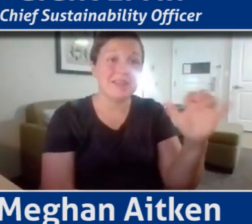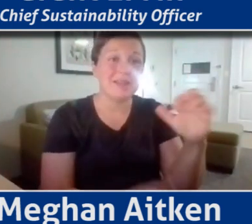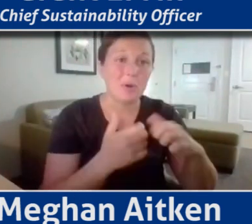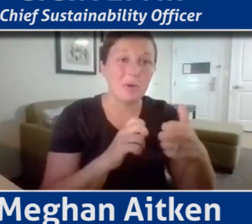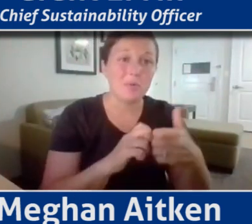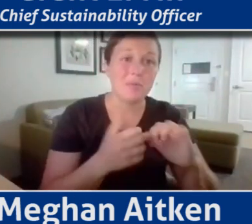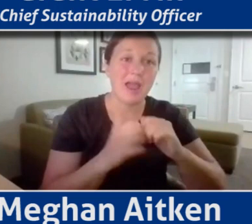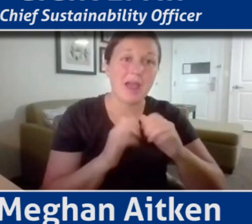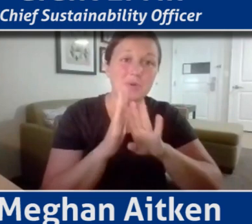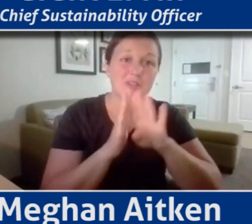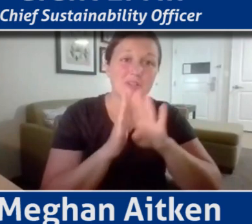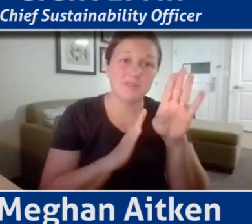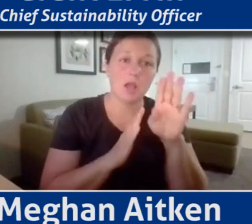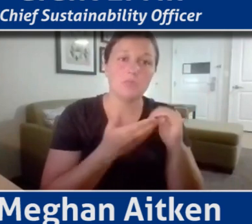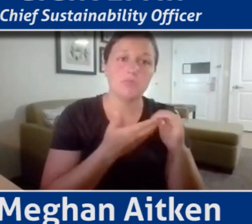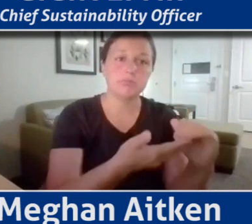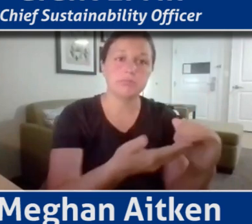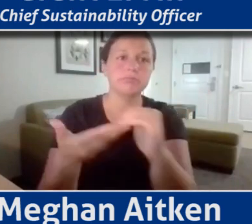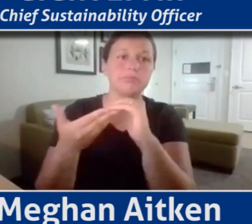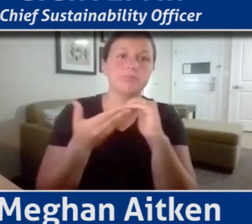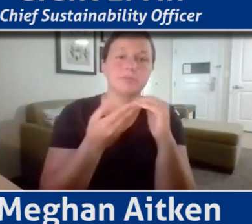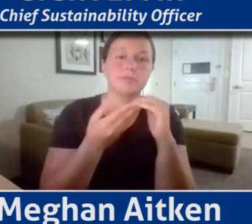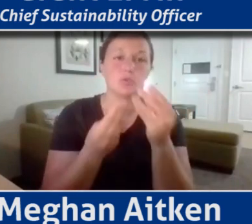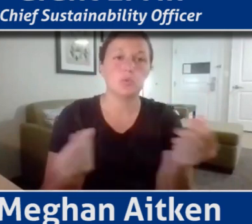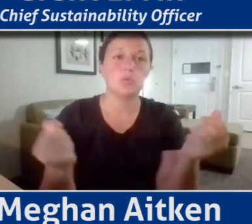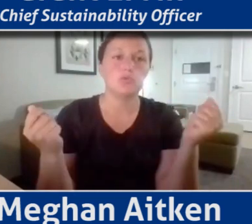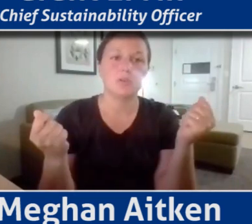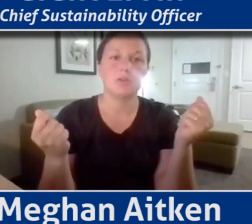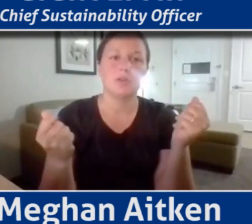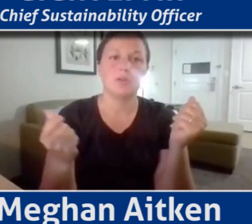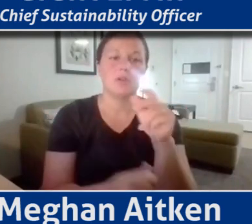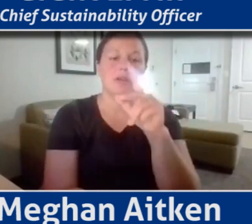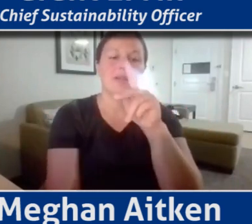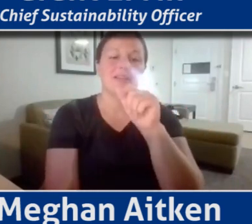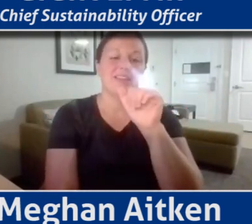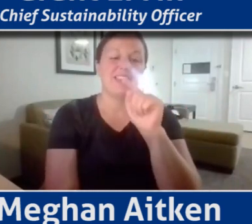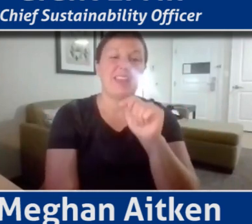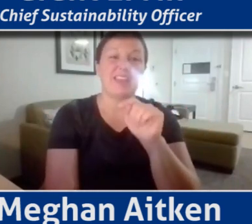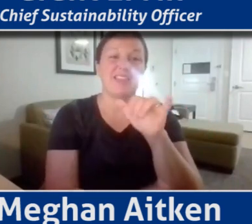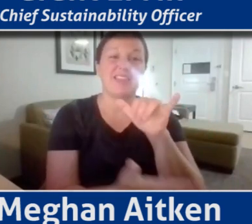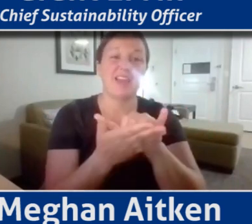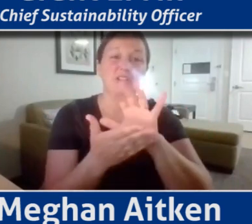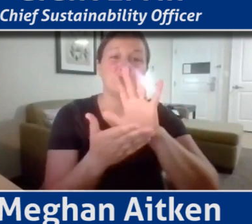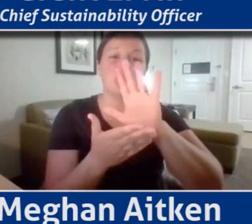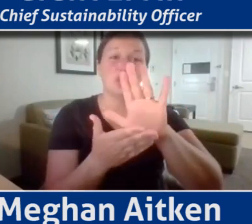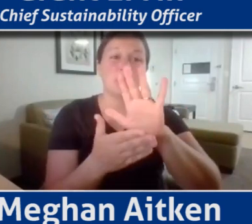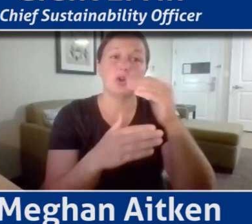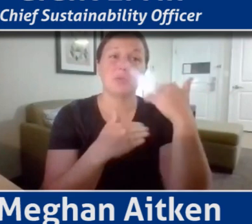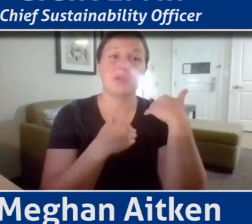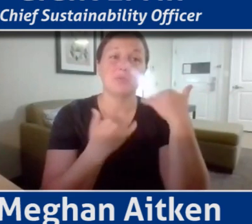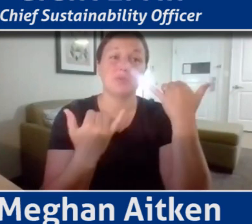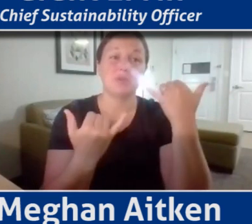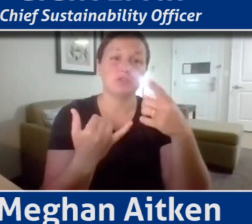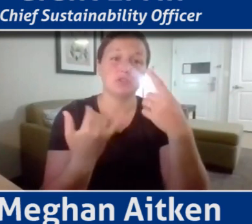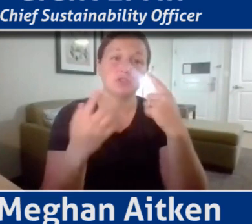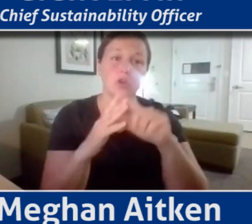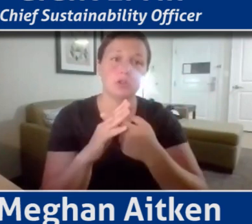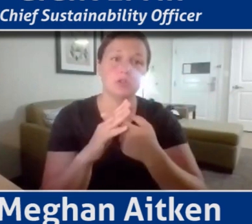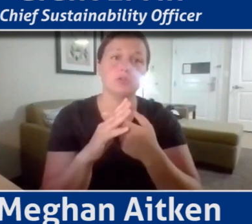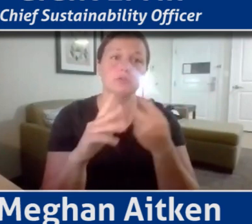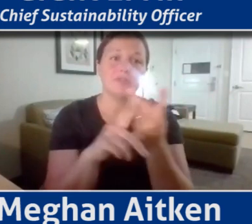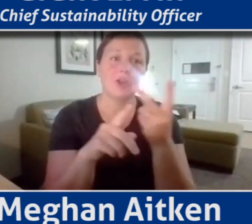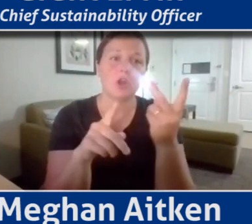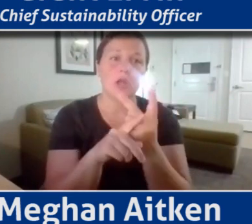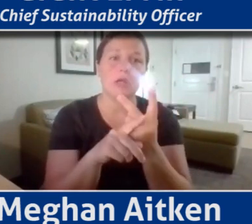a really cohesive solution? And that's kind of what Kate's starting to do for us is to start to network that stuff together. And she can give you a look at that.